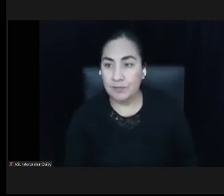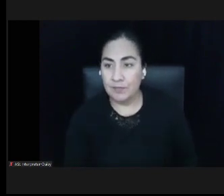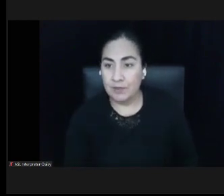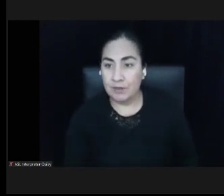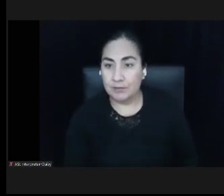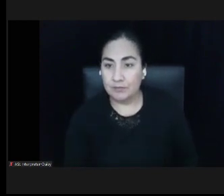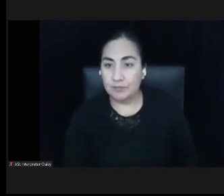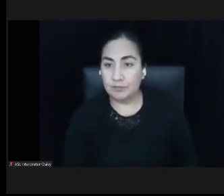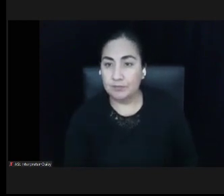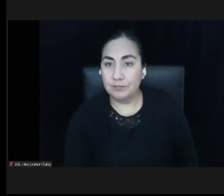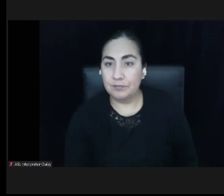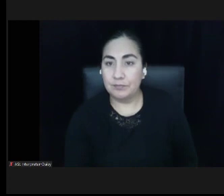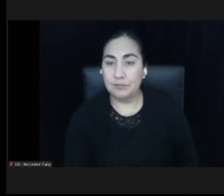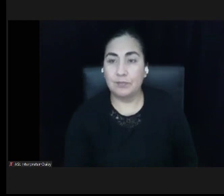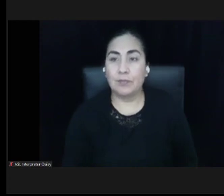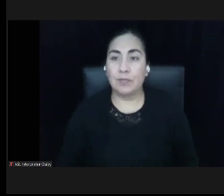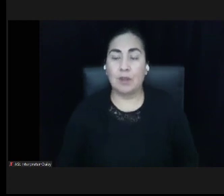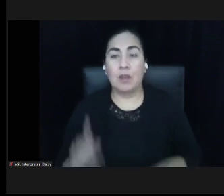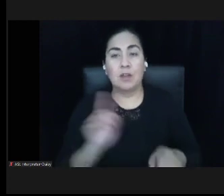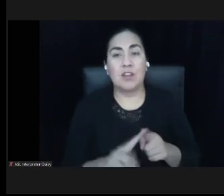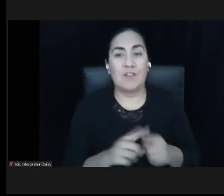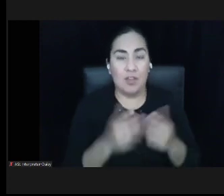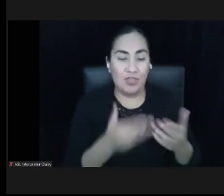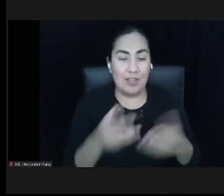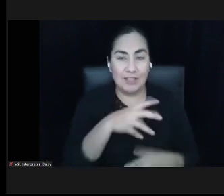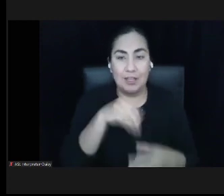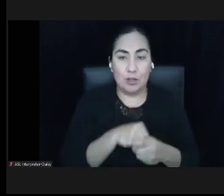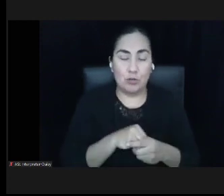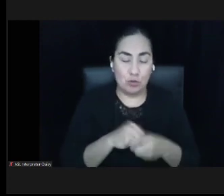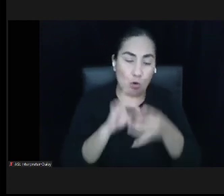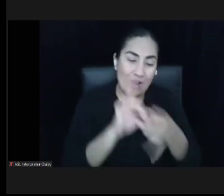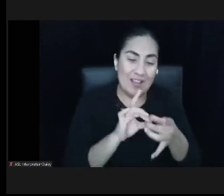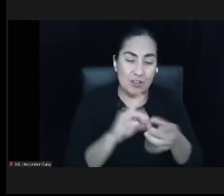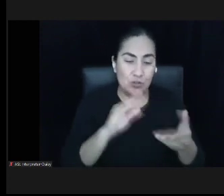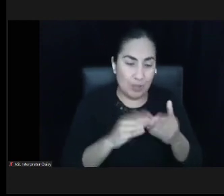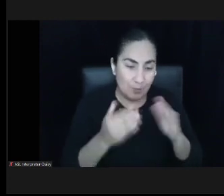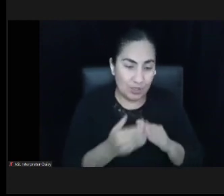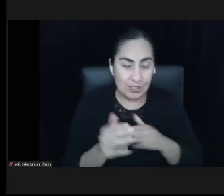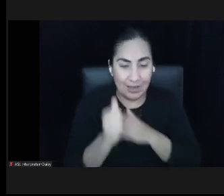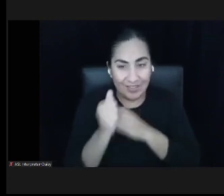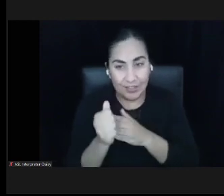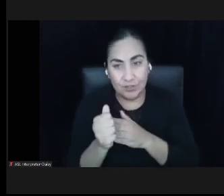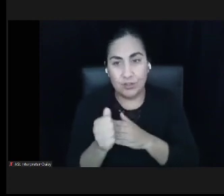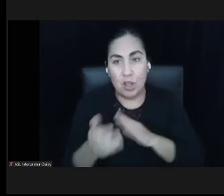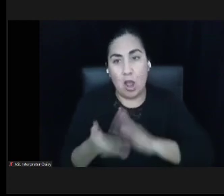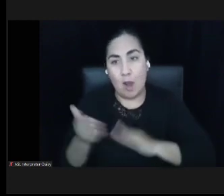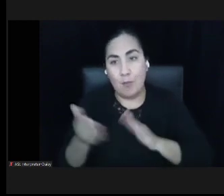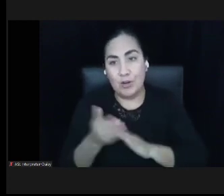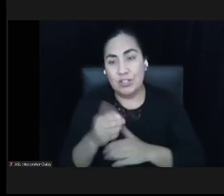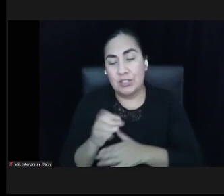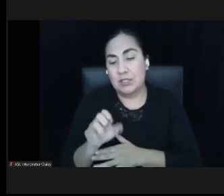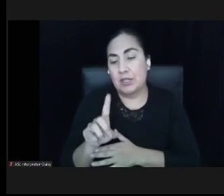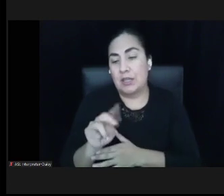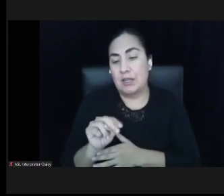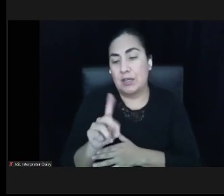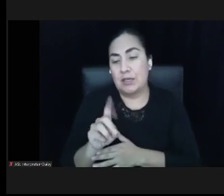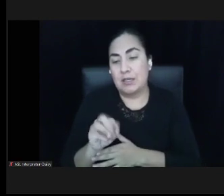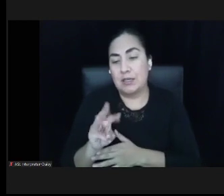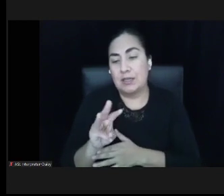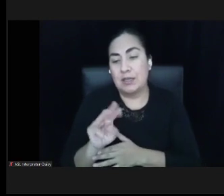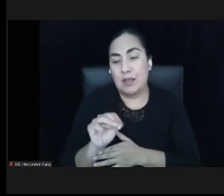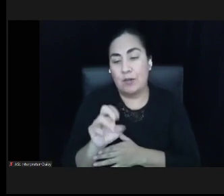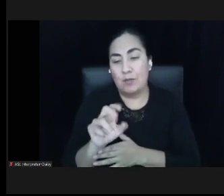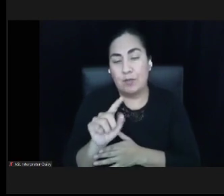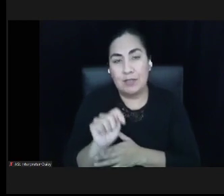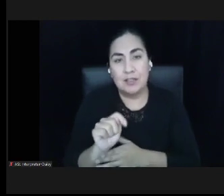They include relationship to communities, leadership, operations endowment, grant making strategy, grant making process,